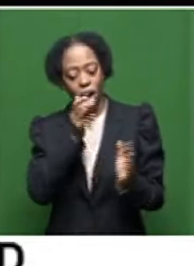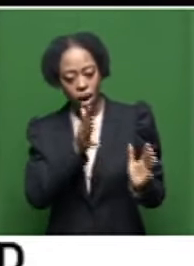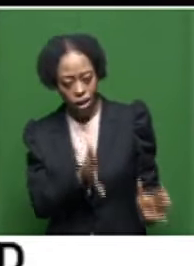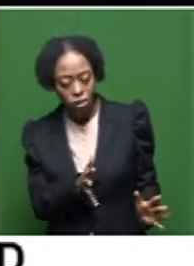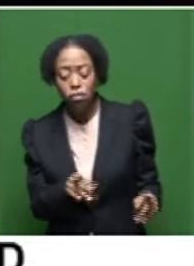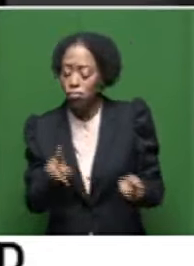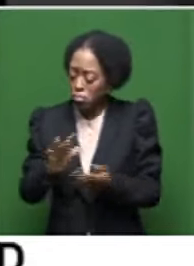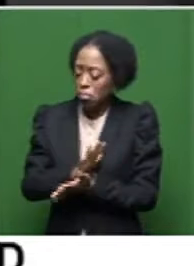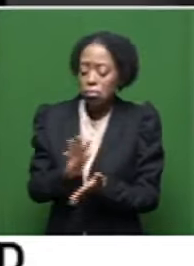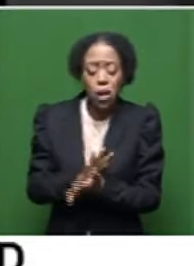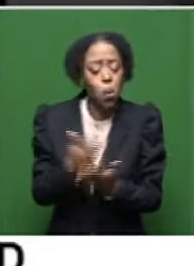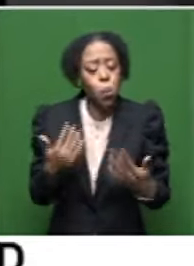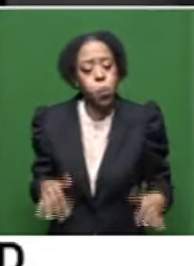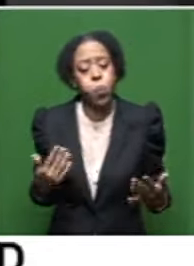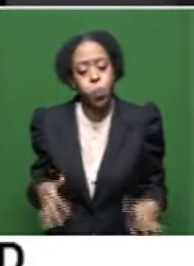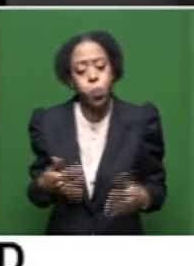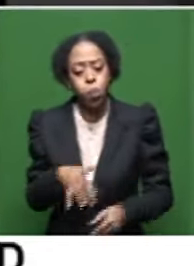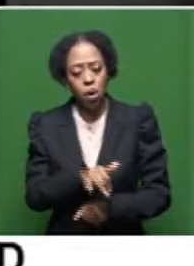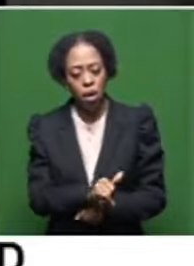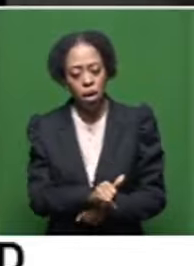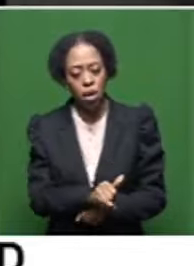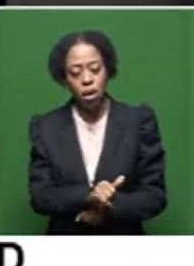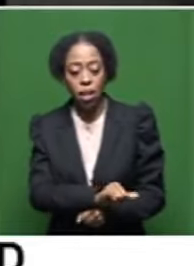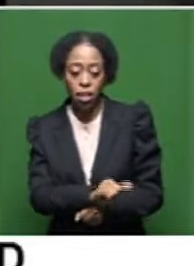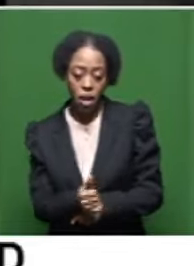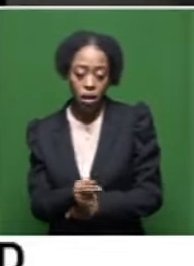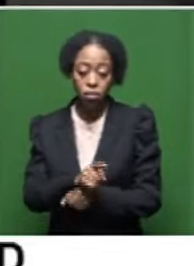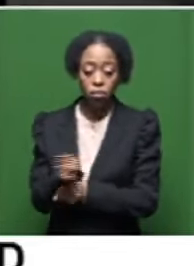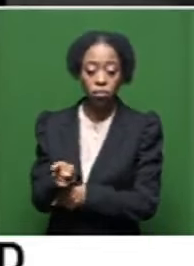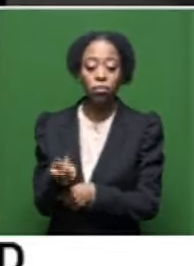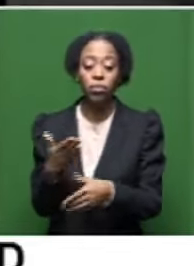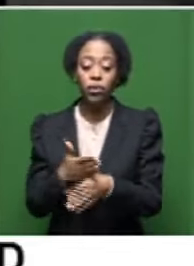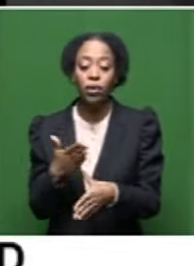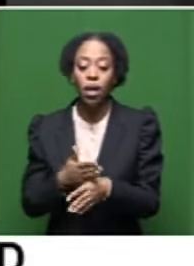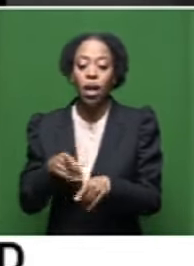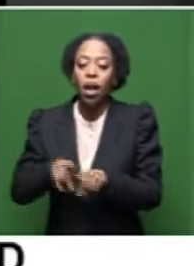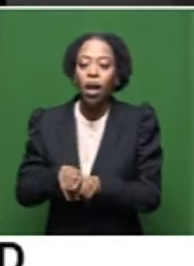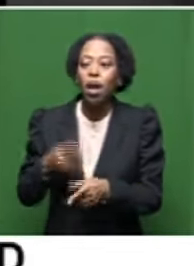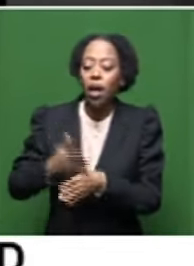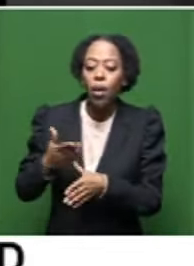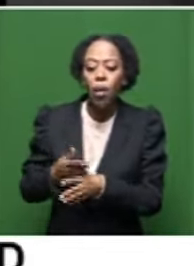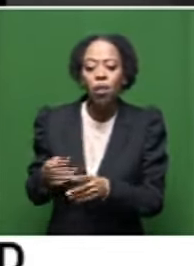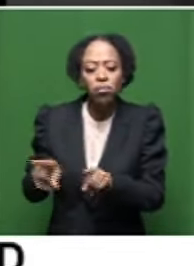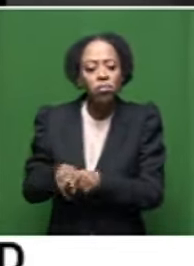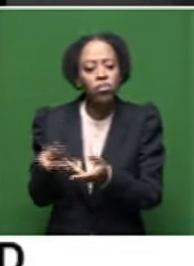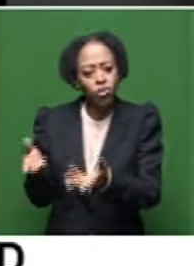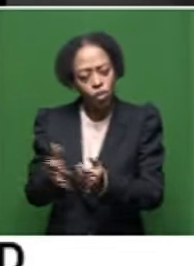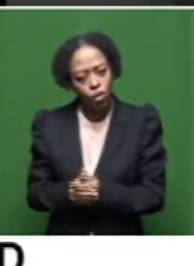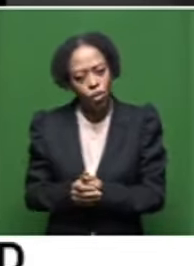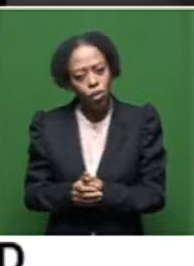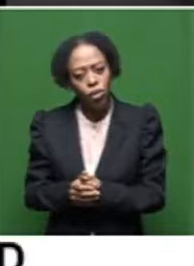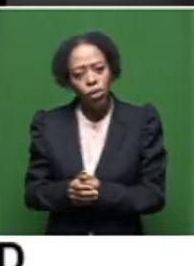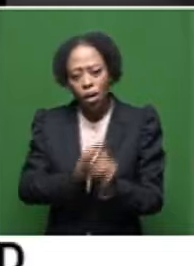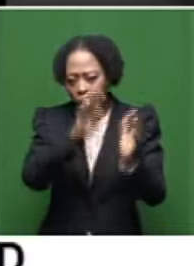appreciated deeply that deeply. And he thought he moved, he functioned, you know, he operated accordingly. Braddon embraced